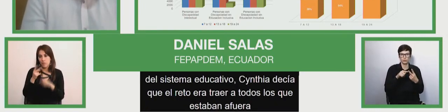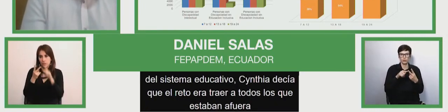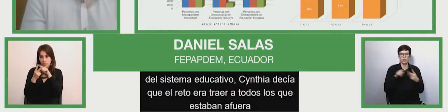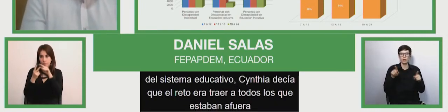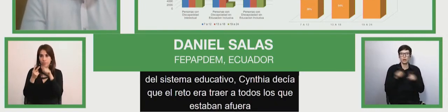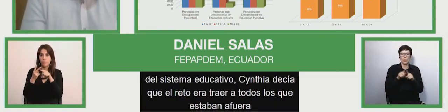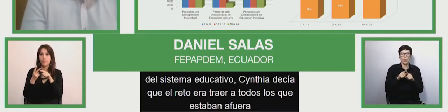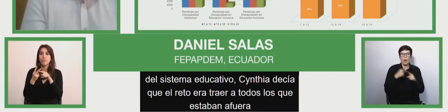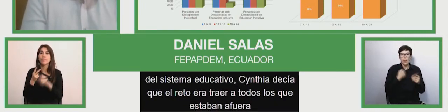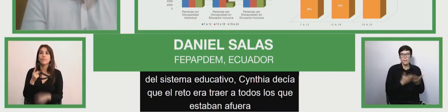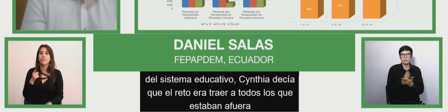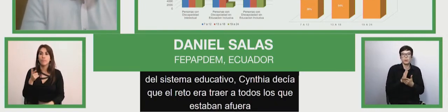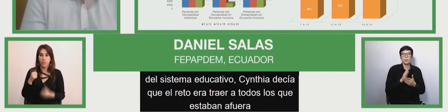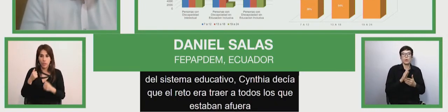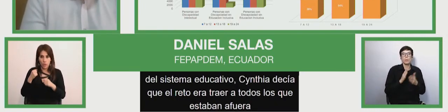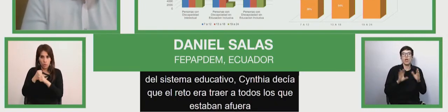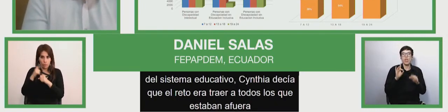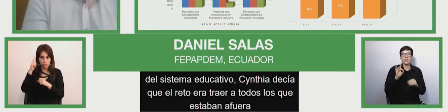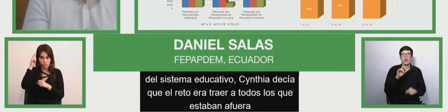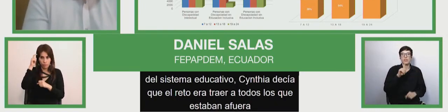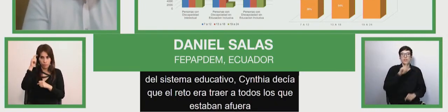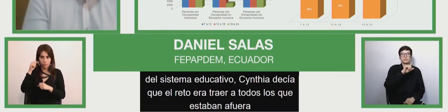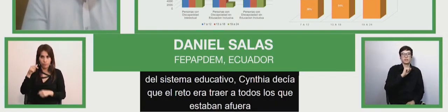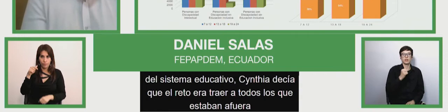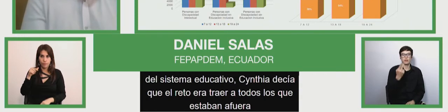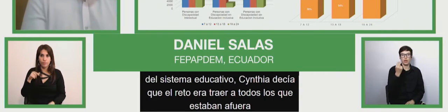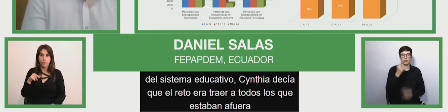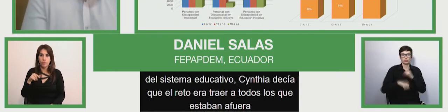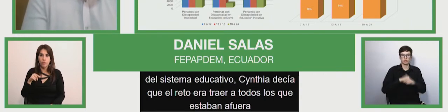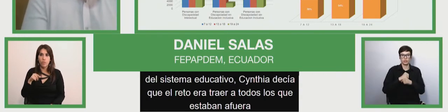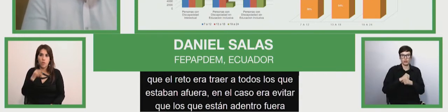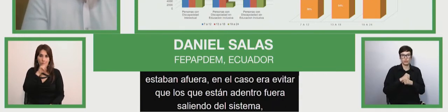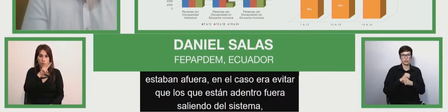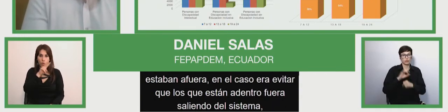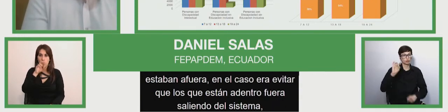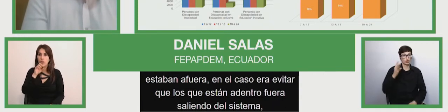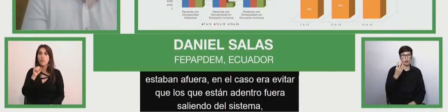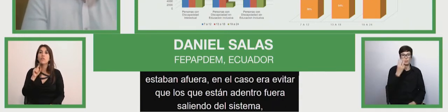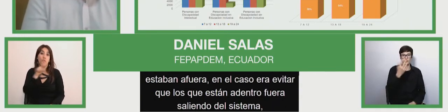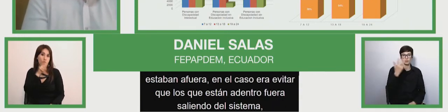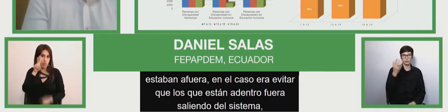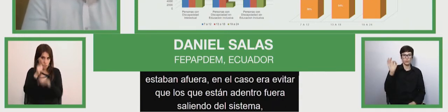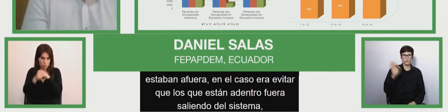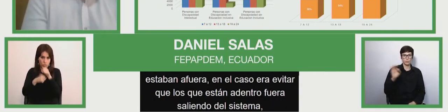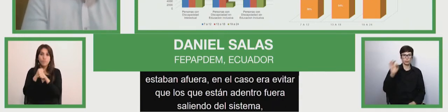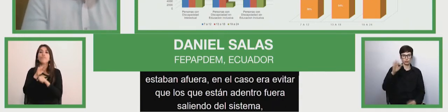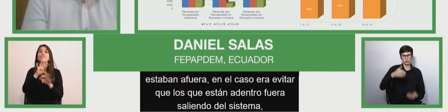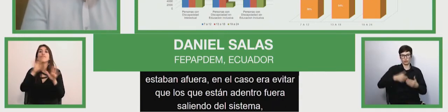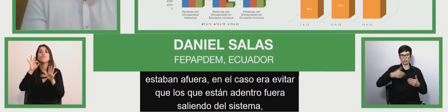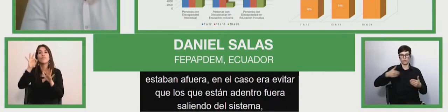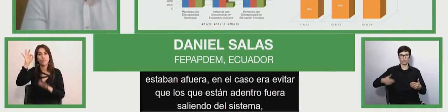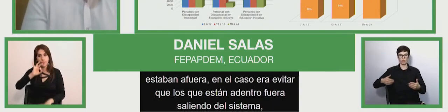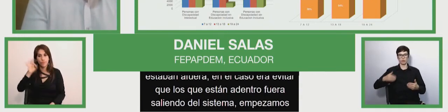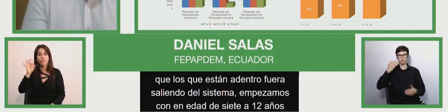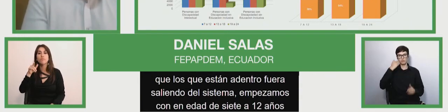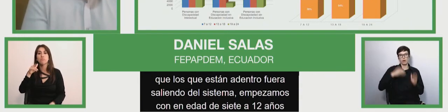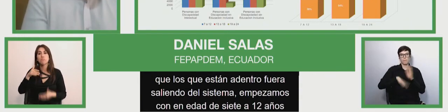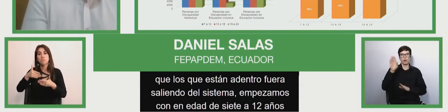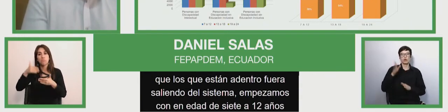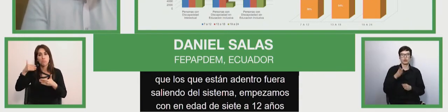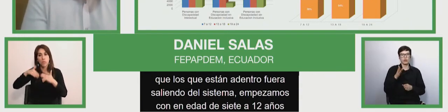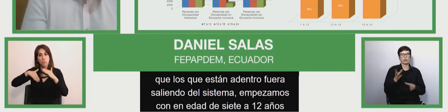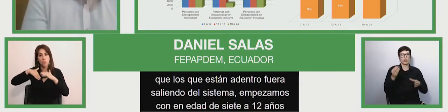dropping out of seven to twelve years only 39 percent who outside the education system majority were inside